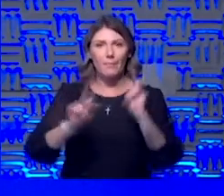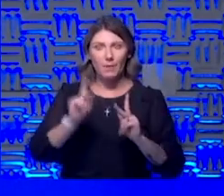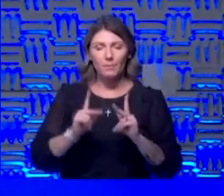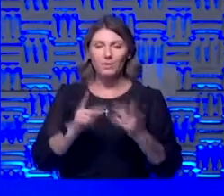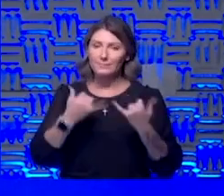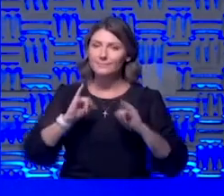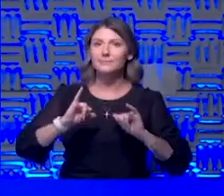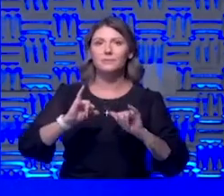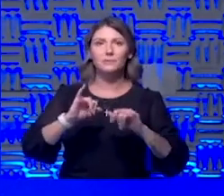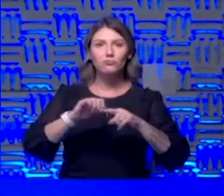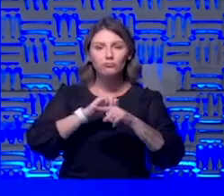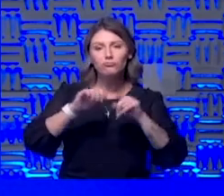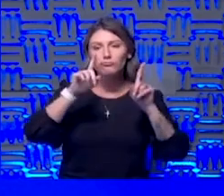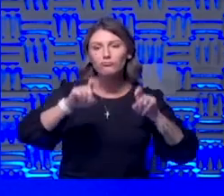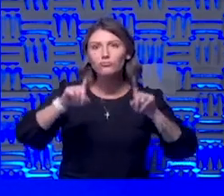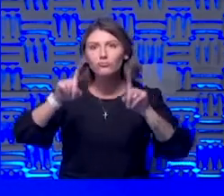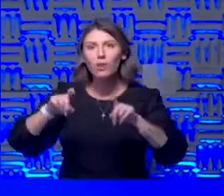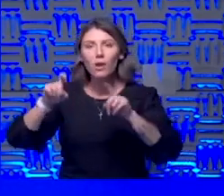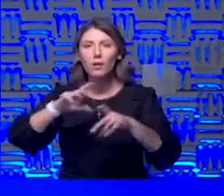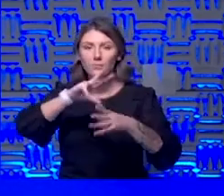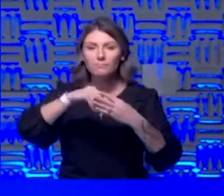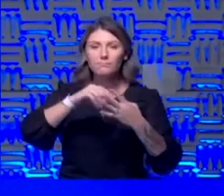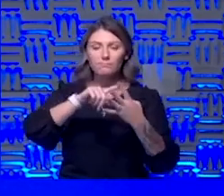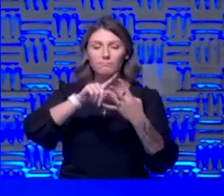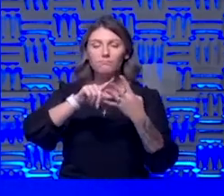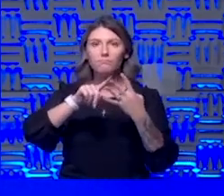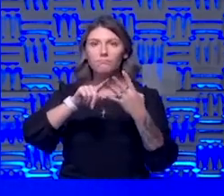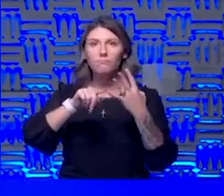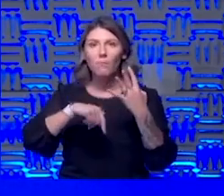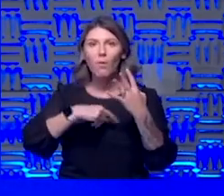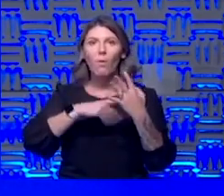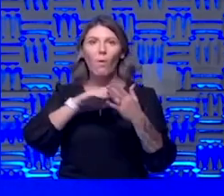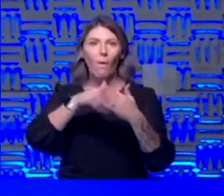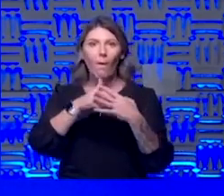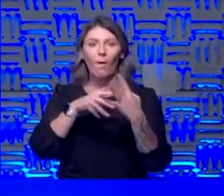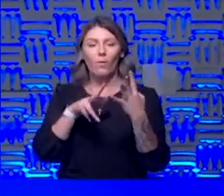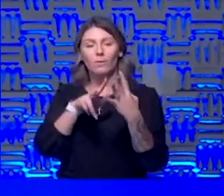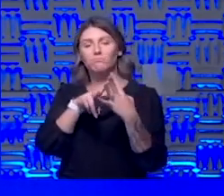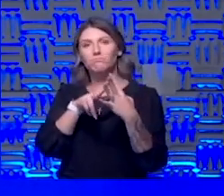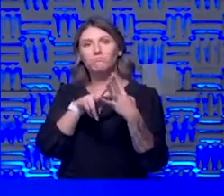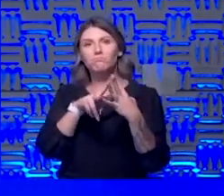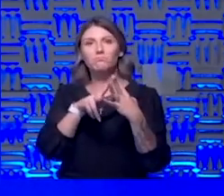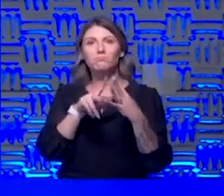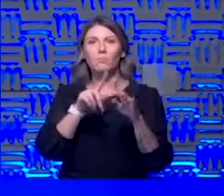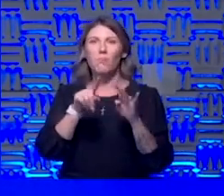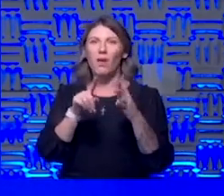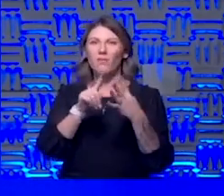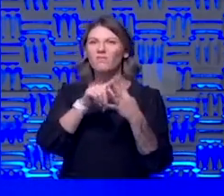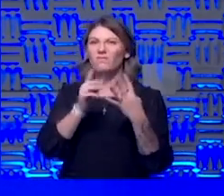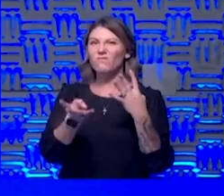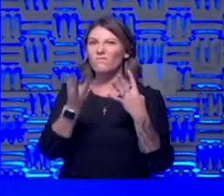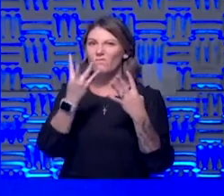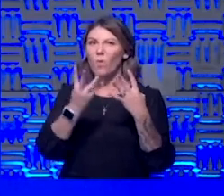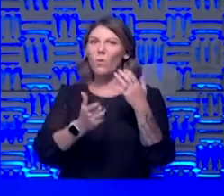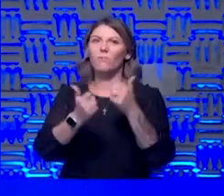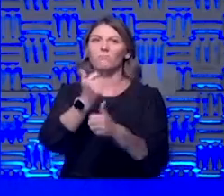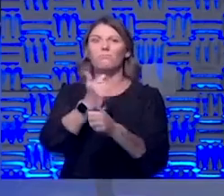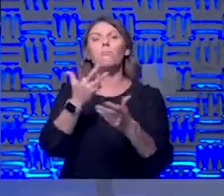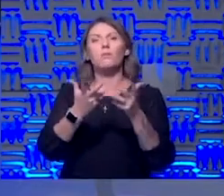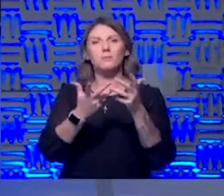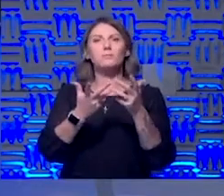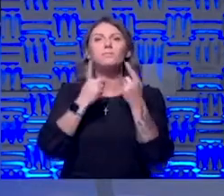trials going on with all of those including the plasma and remdesivir as well but those are the four mainstays of treatment right now